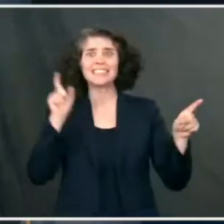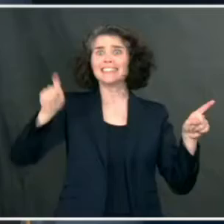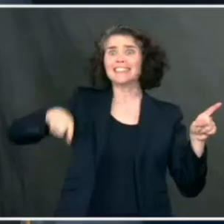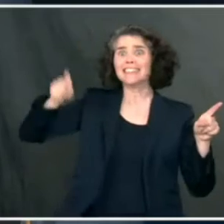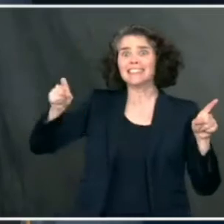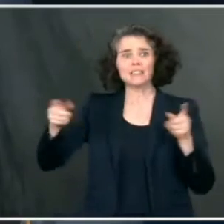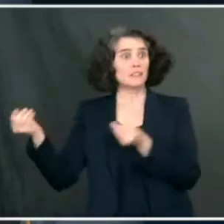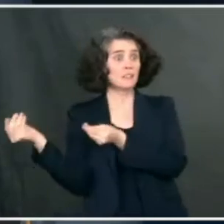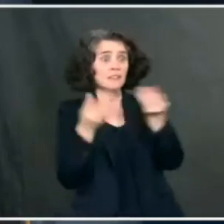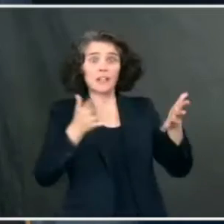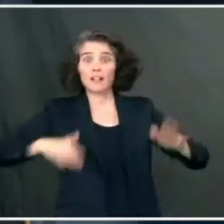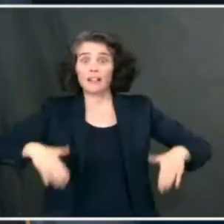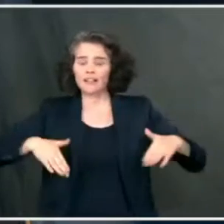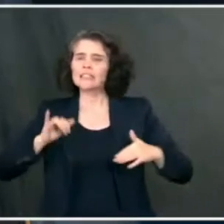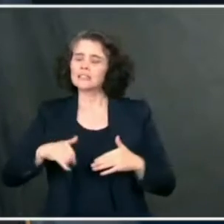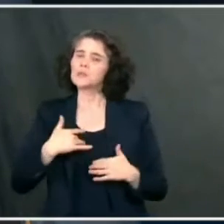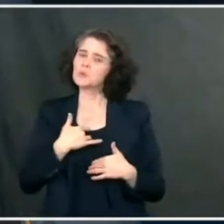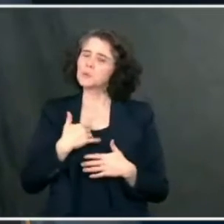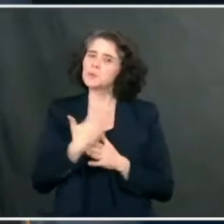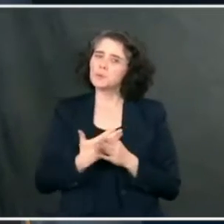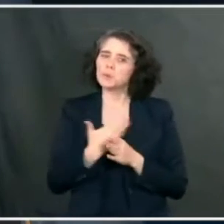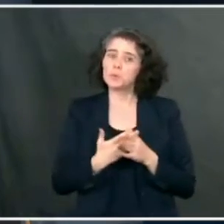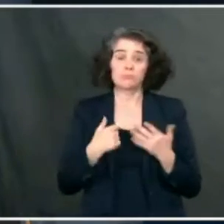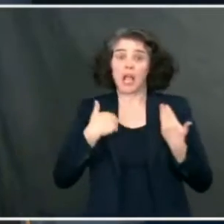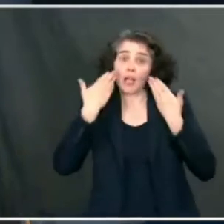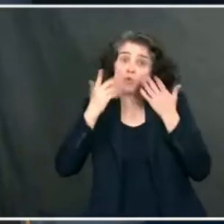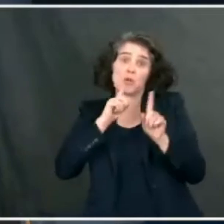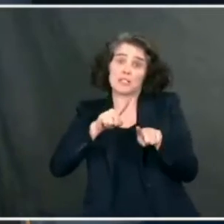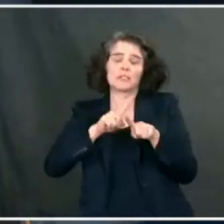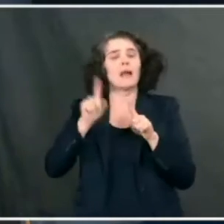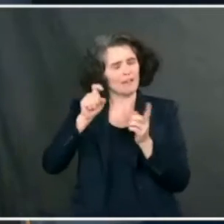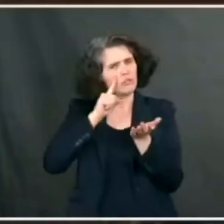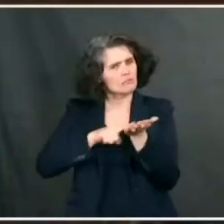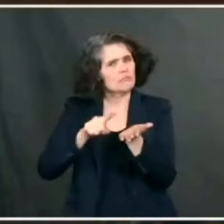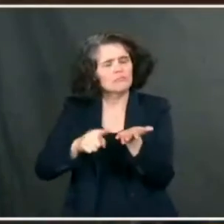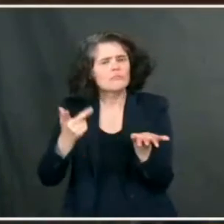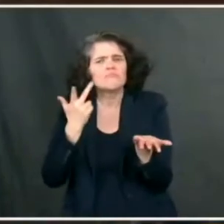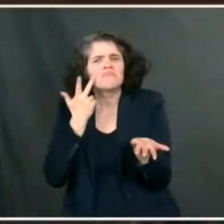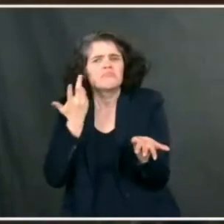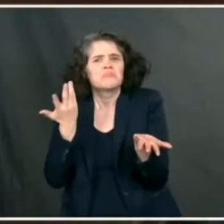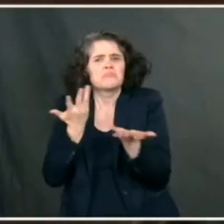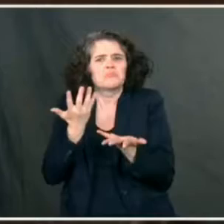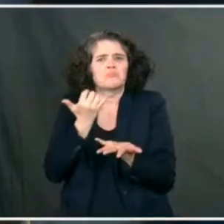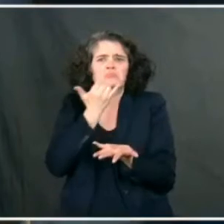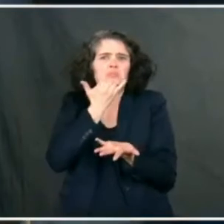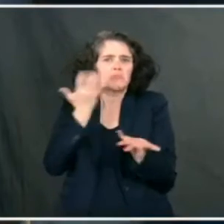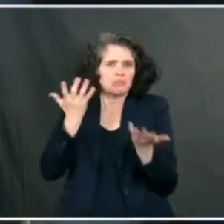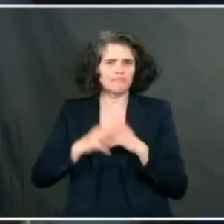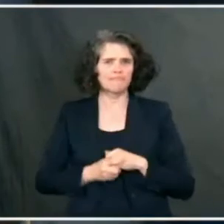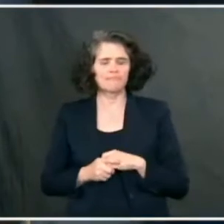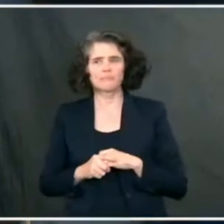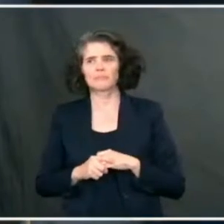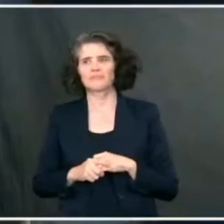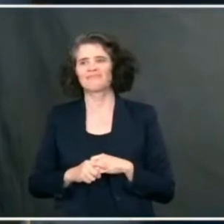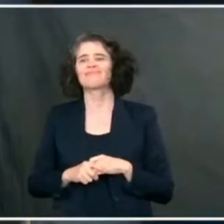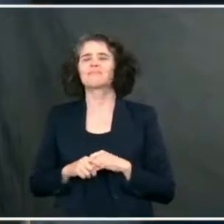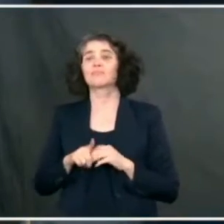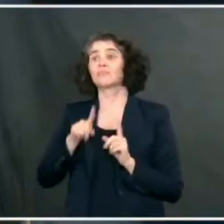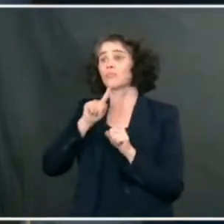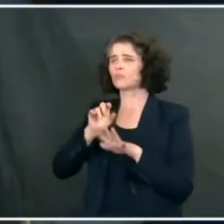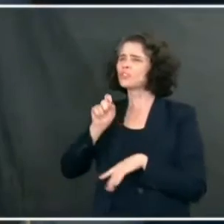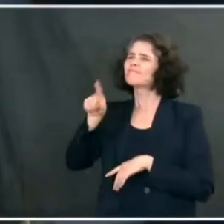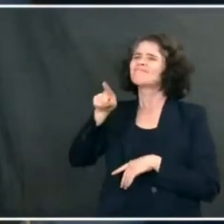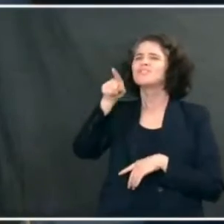need it. But I don't know the answer to that question, but we need to look into it. Dr. Fauci, you've joked a couple of times